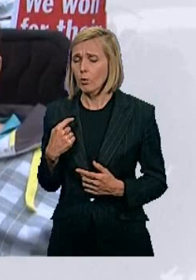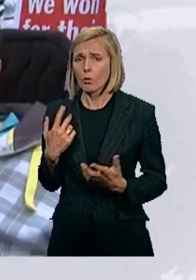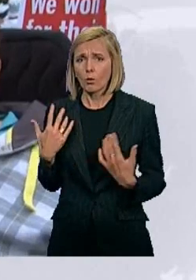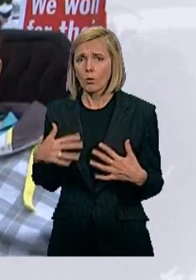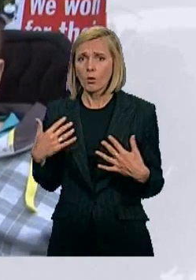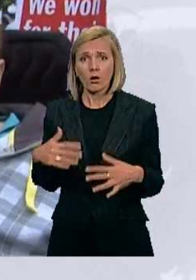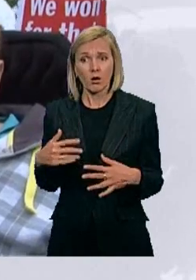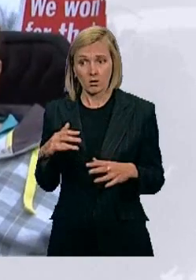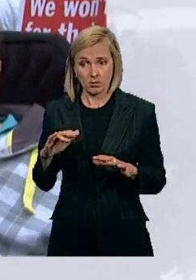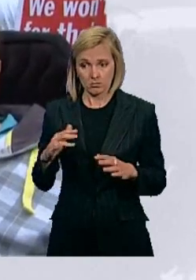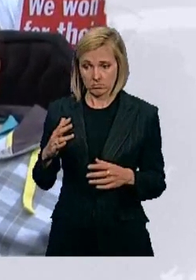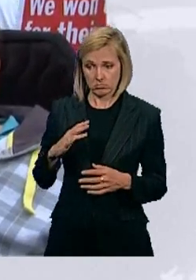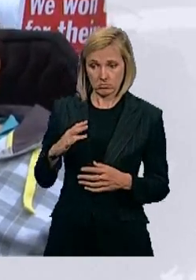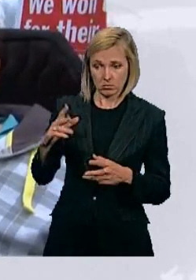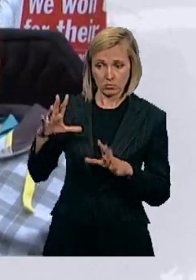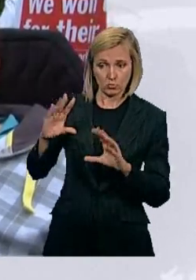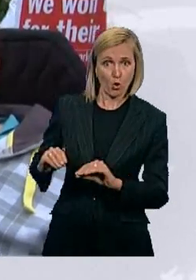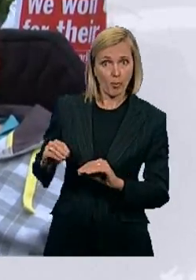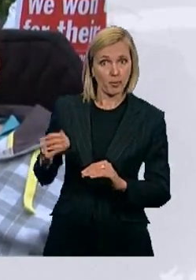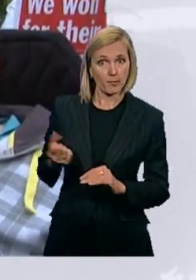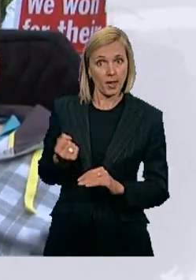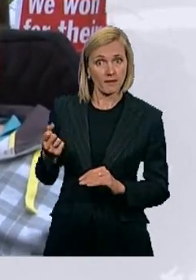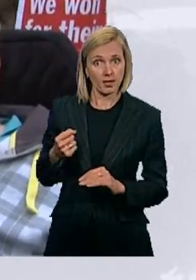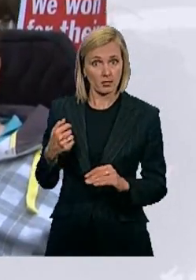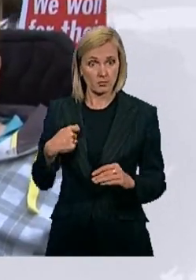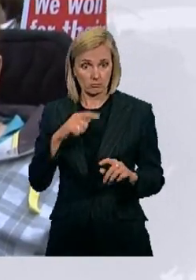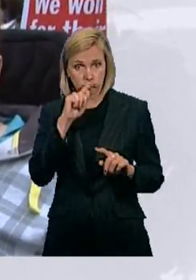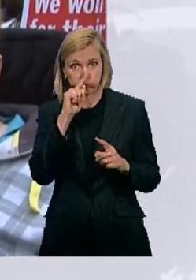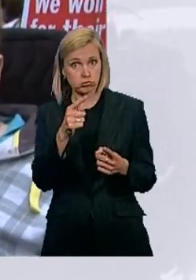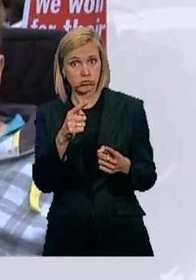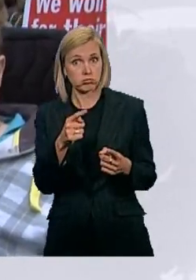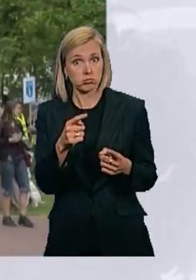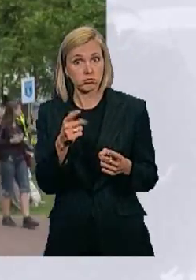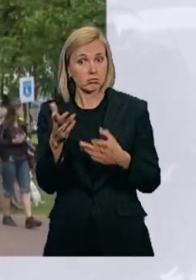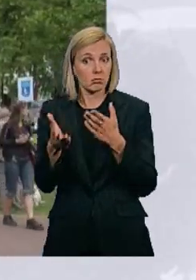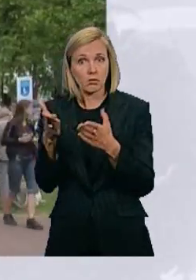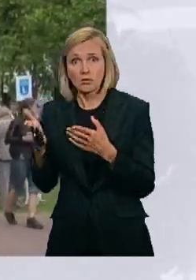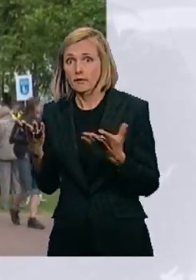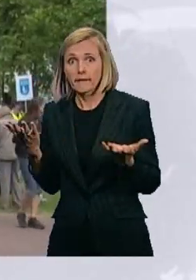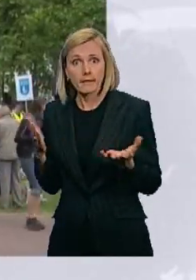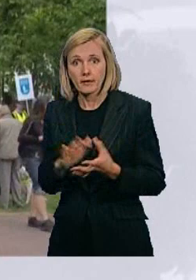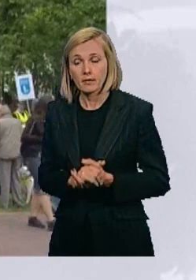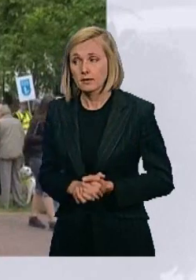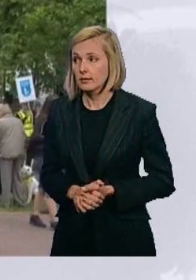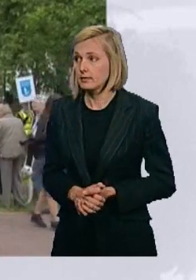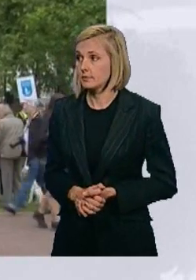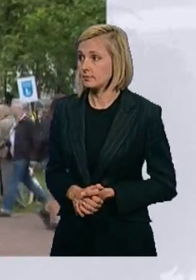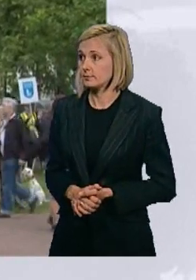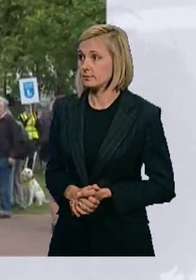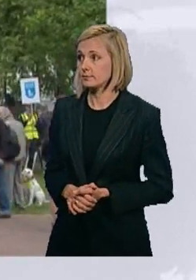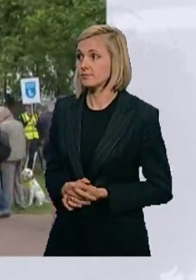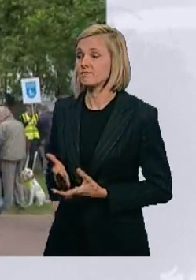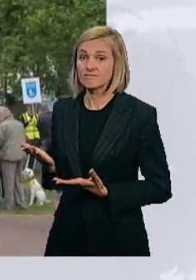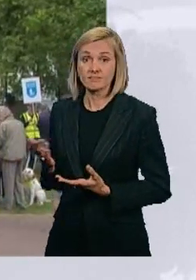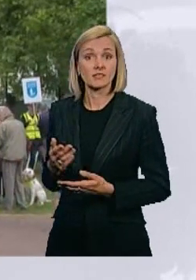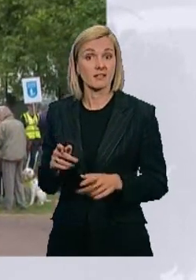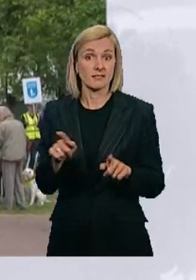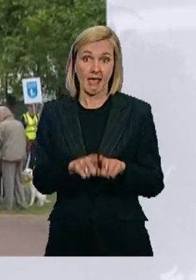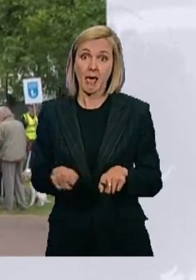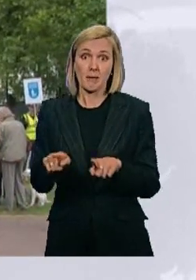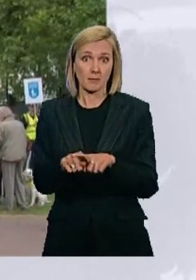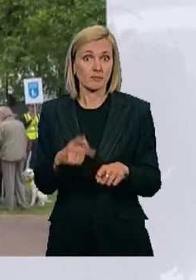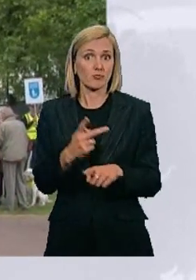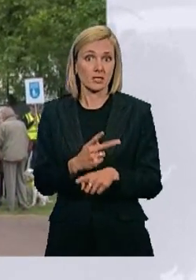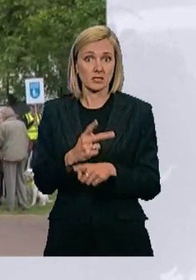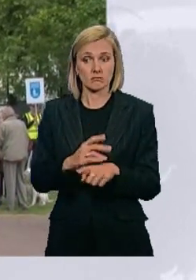my life the same concerns are repeated over and